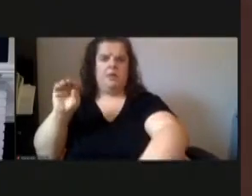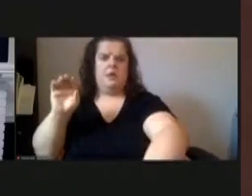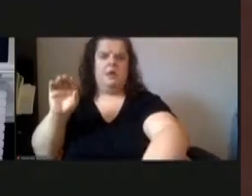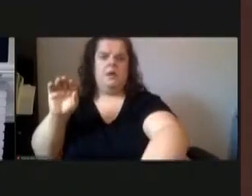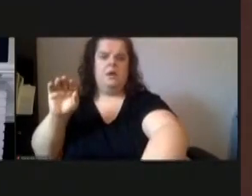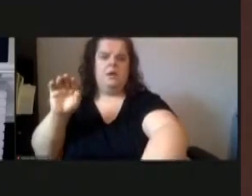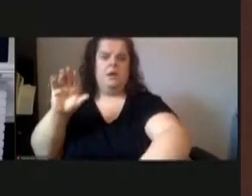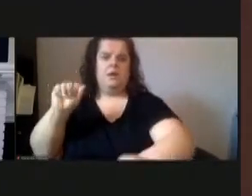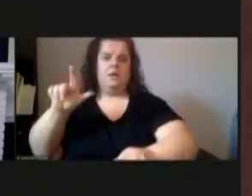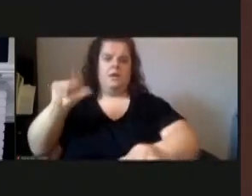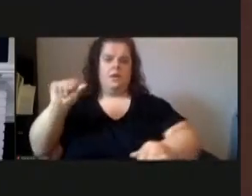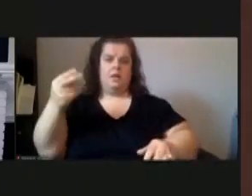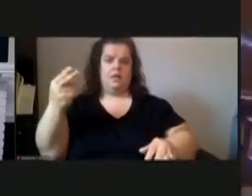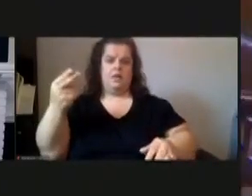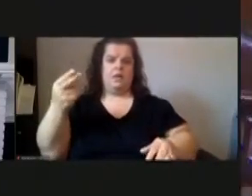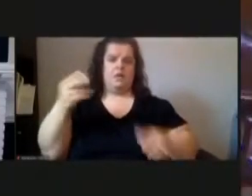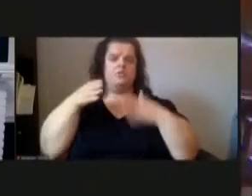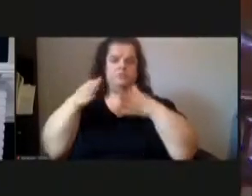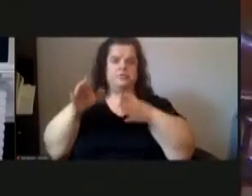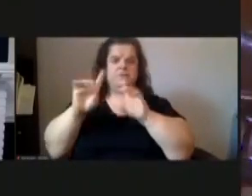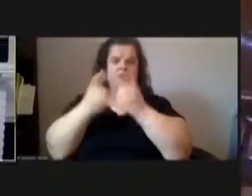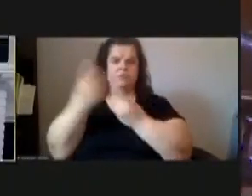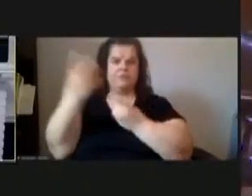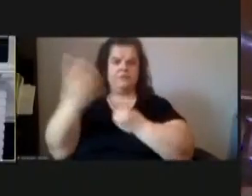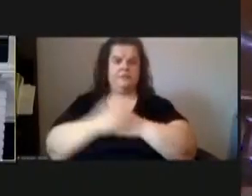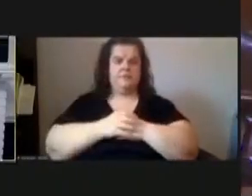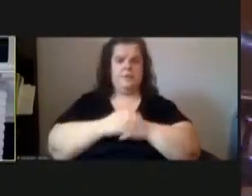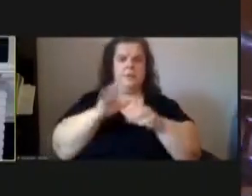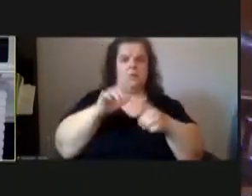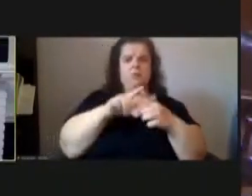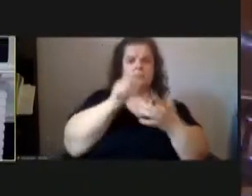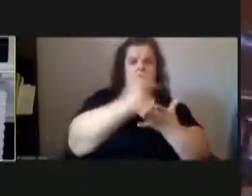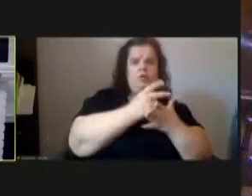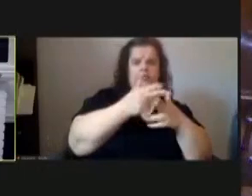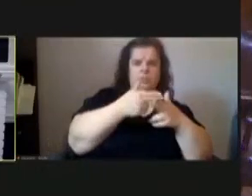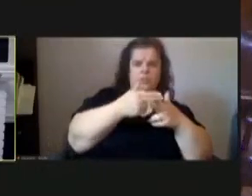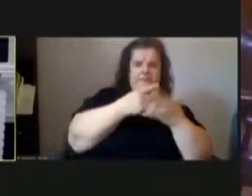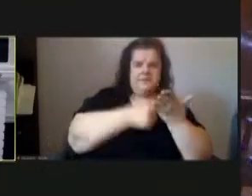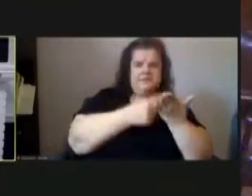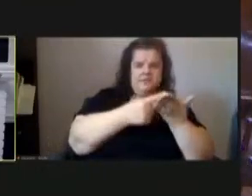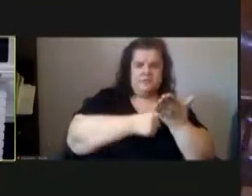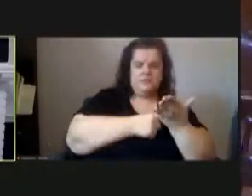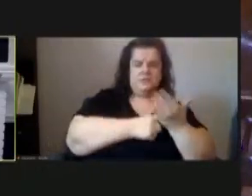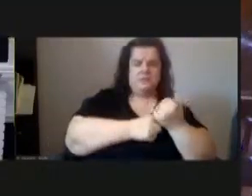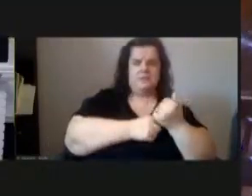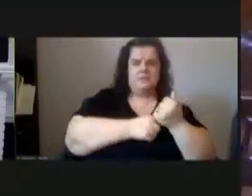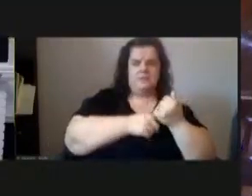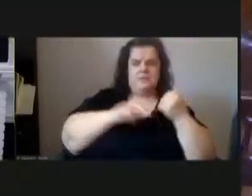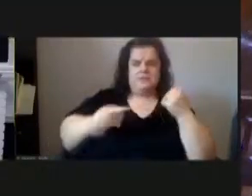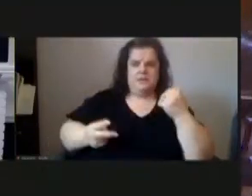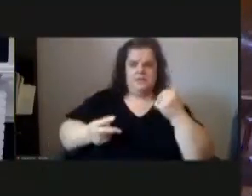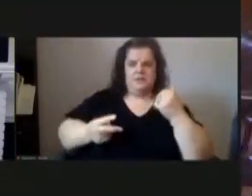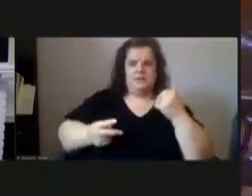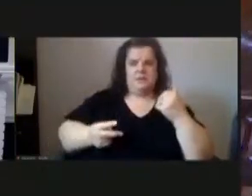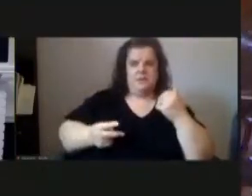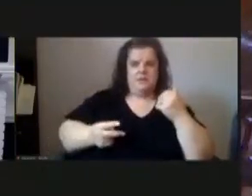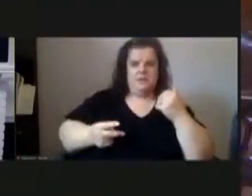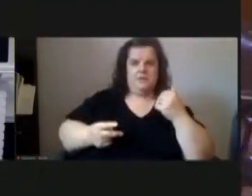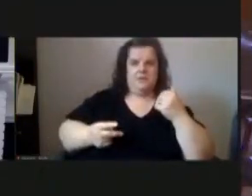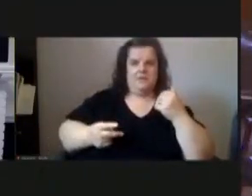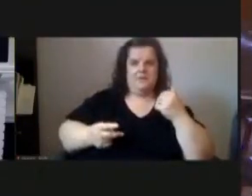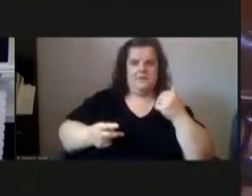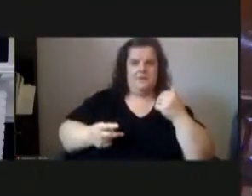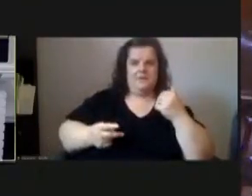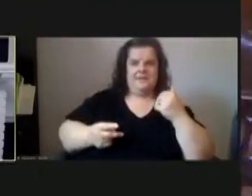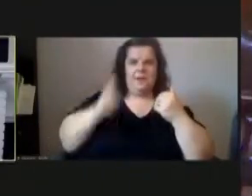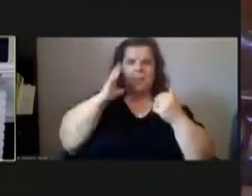council district number five motion to approve brief discussion uh second i'd like to say would like